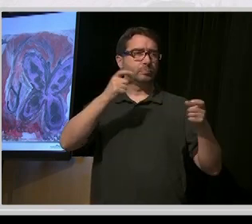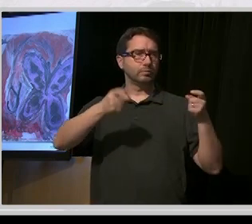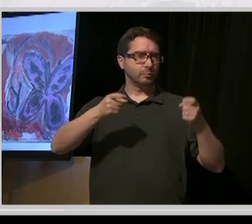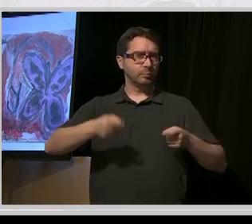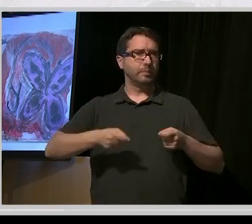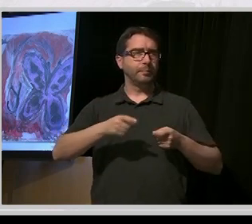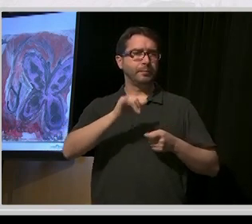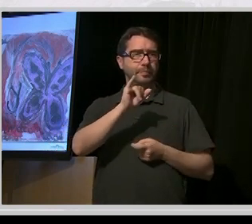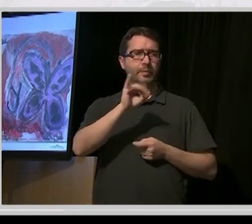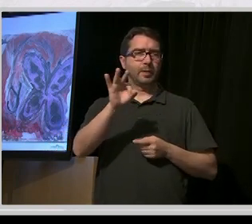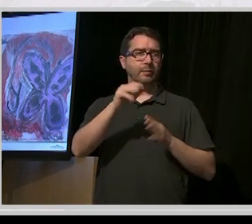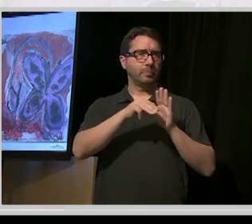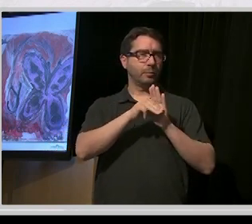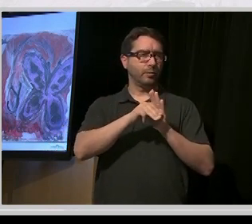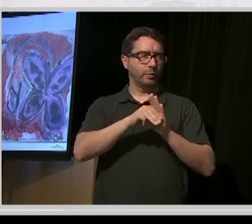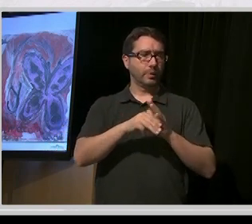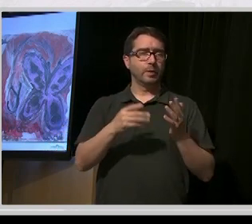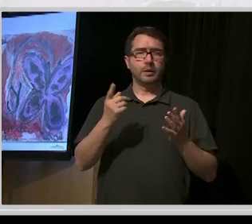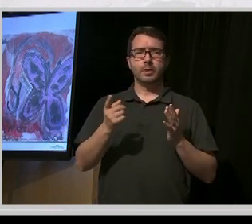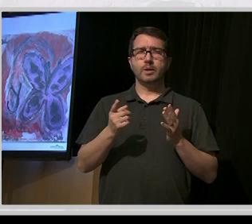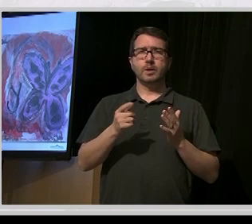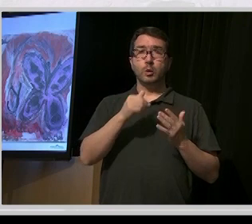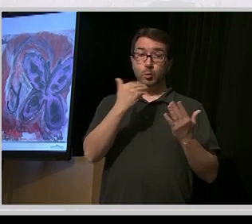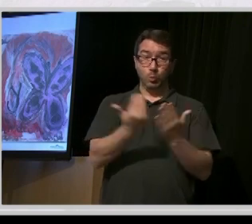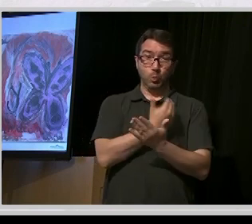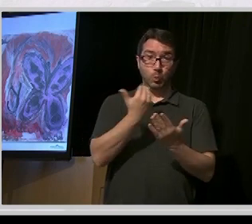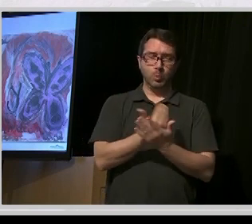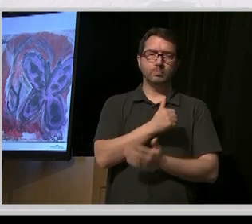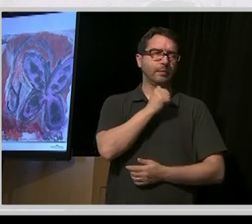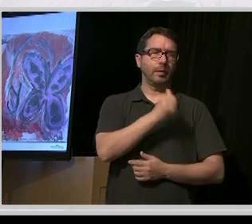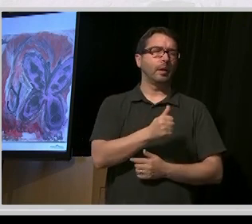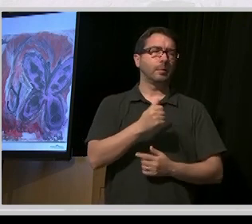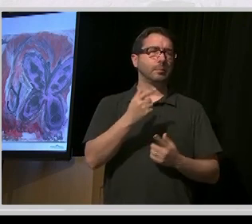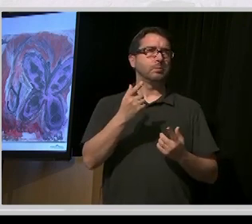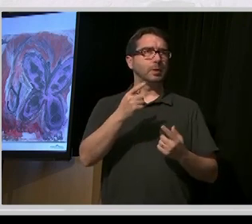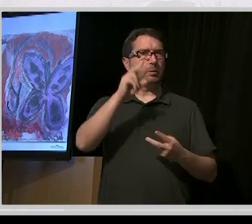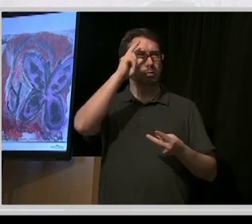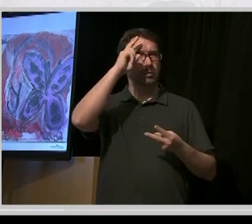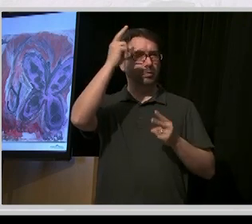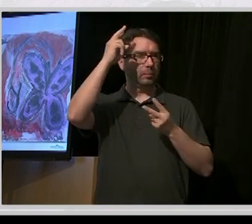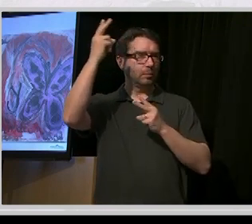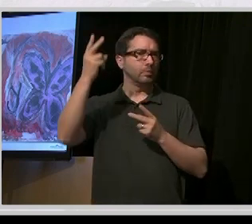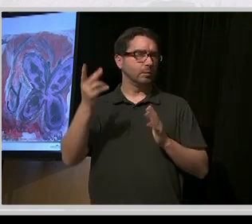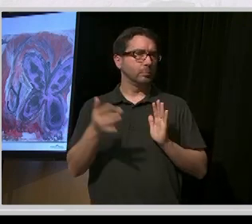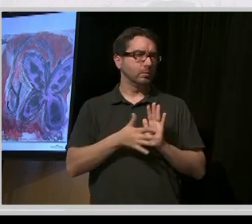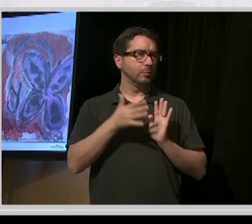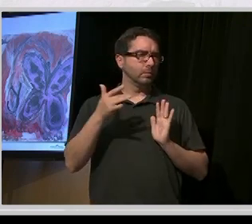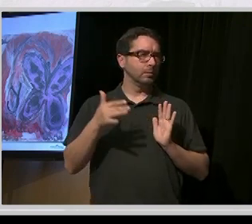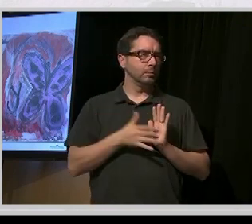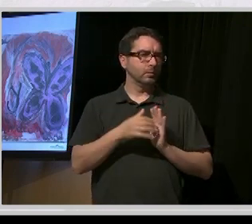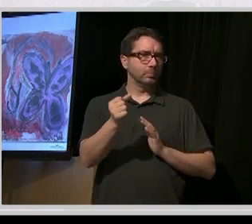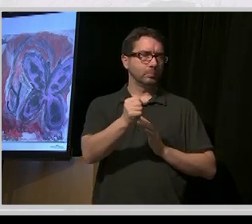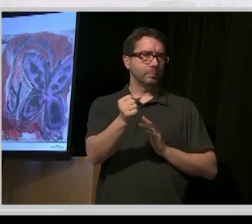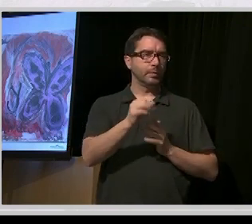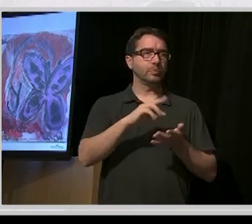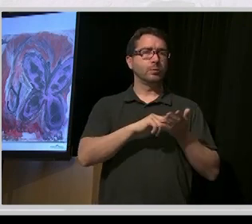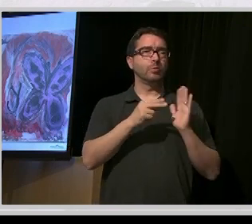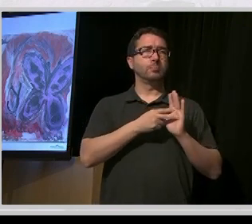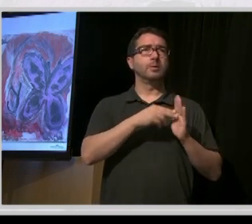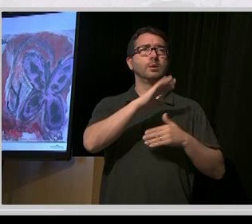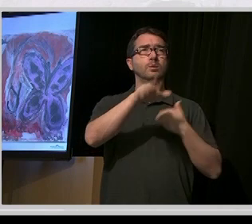misunderstood. So the idea is that everyone in the province will have an individualized budget.